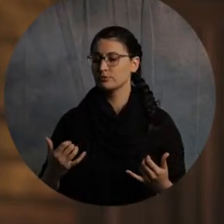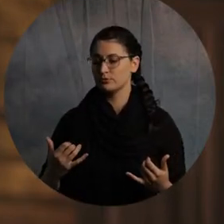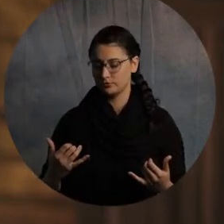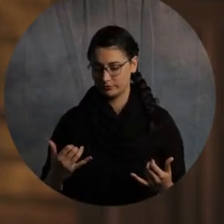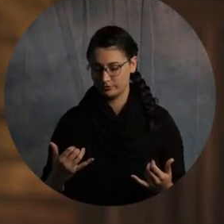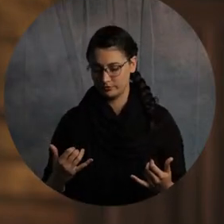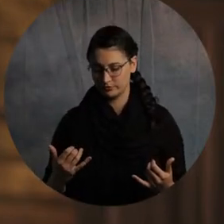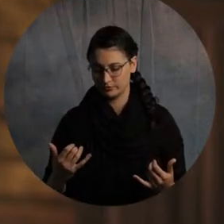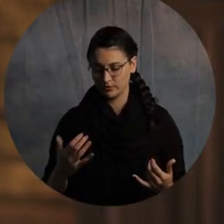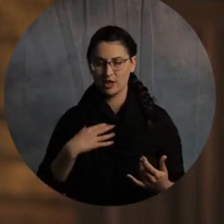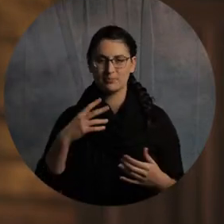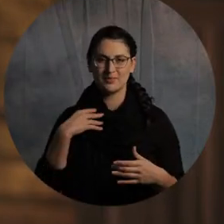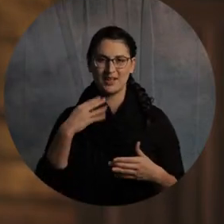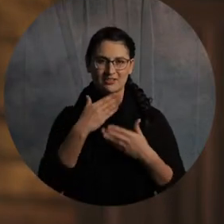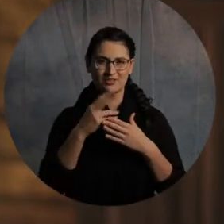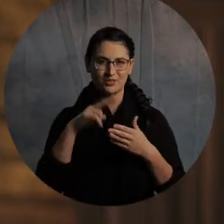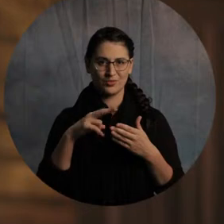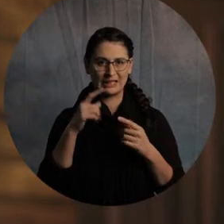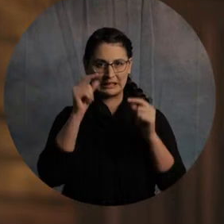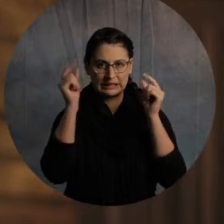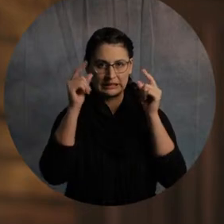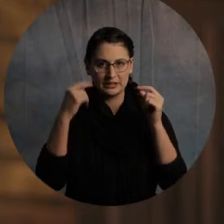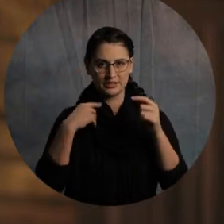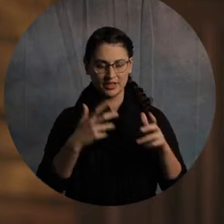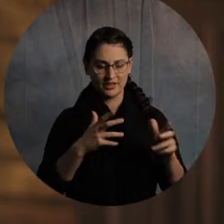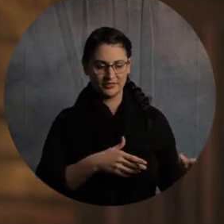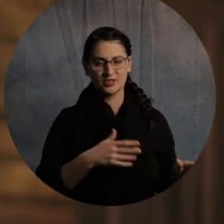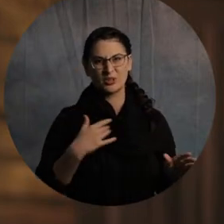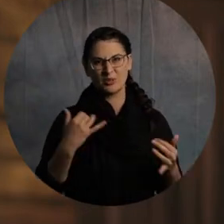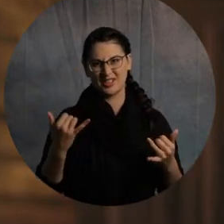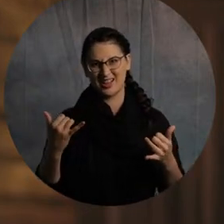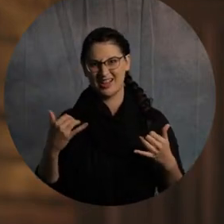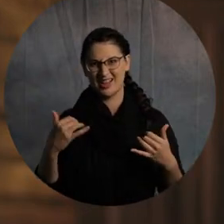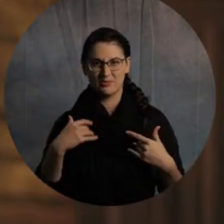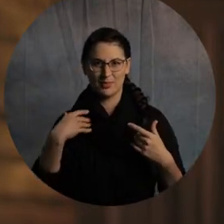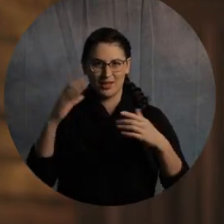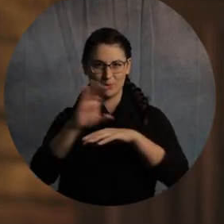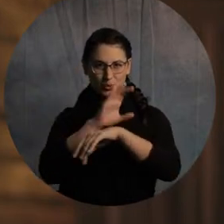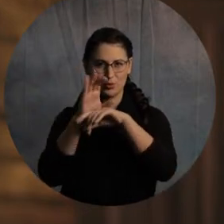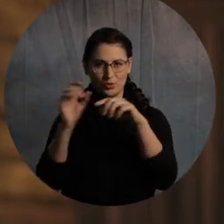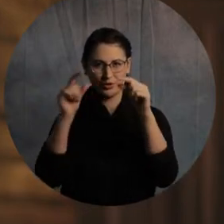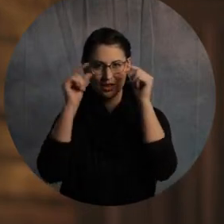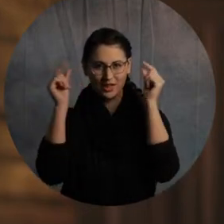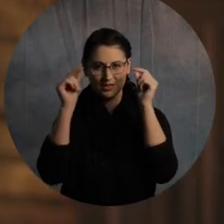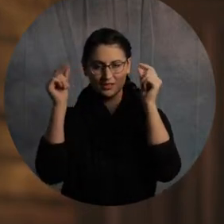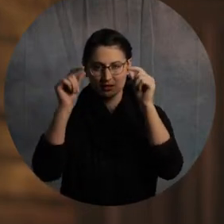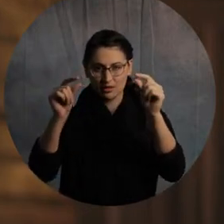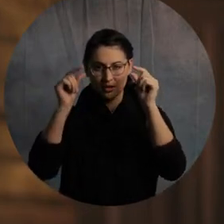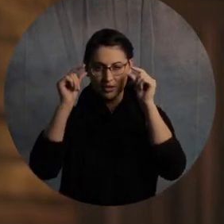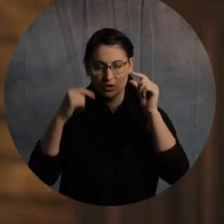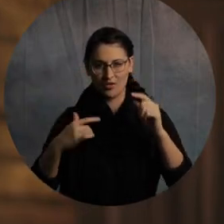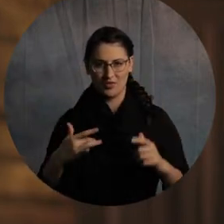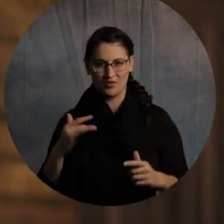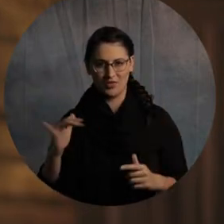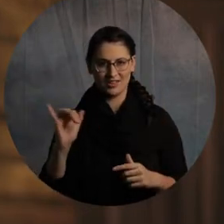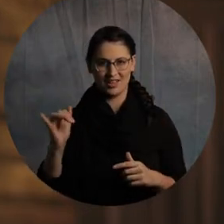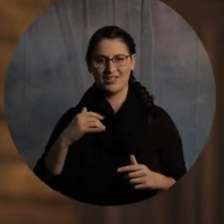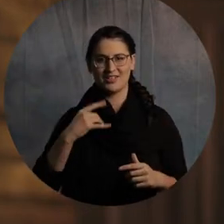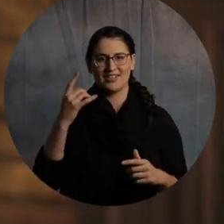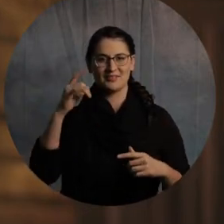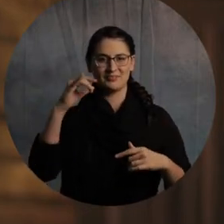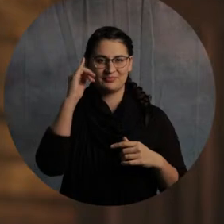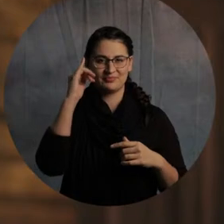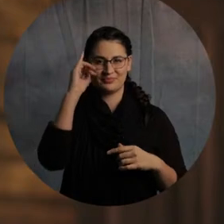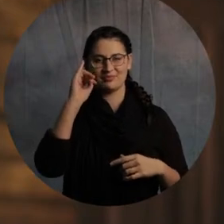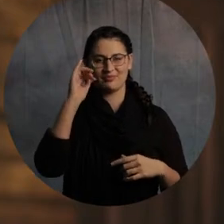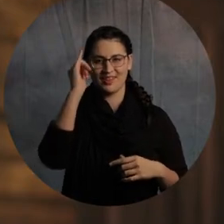I left my good reading glasses at home and I got my computer glasses. So, I feel like one of those New York Italian guys that always has like the colored lens on the